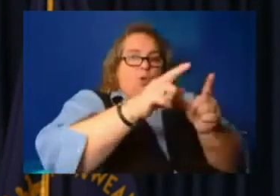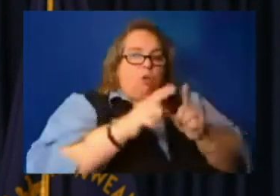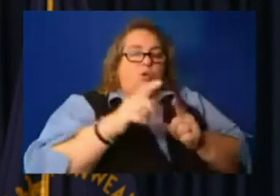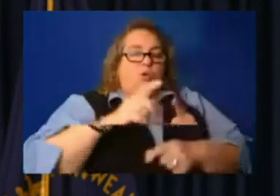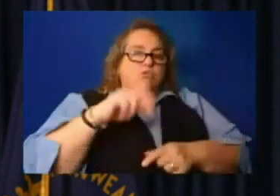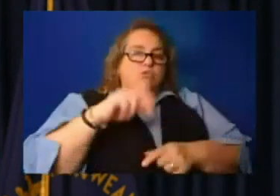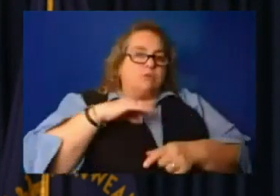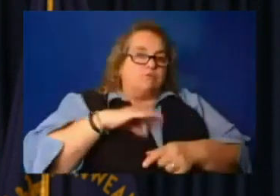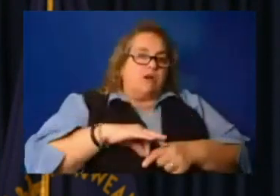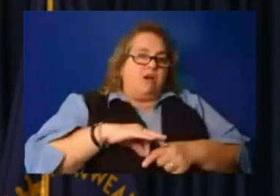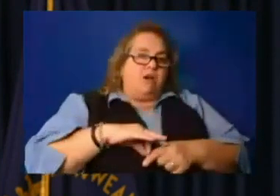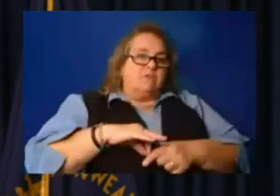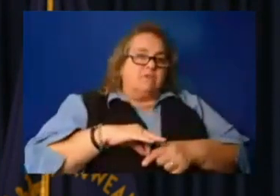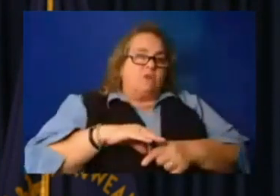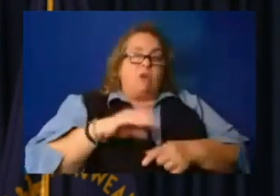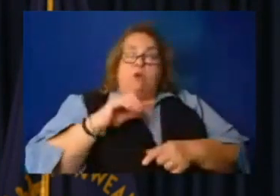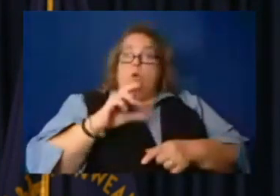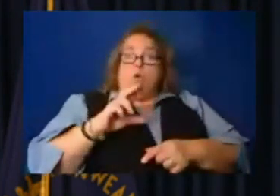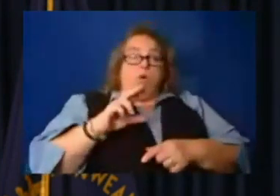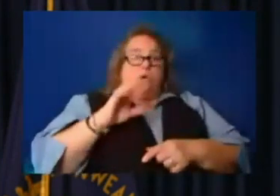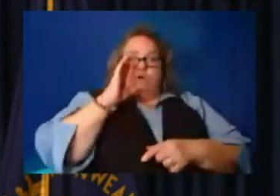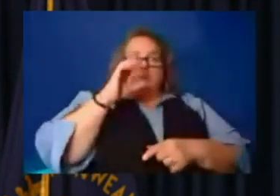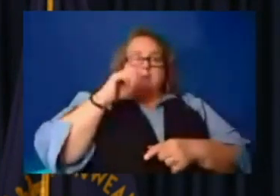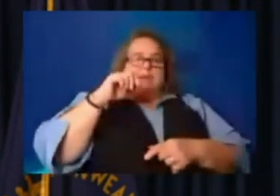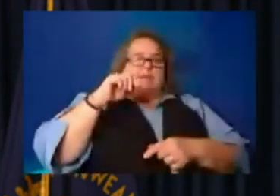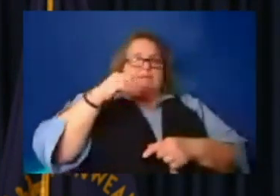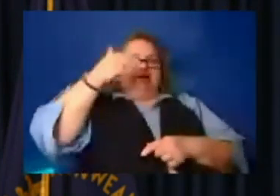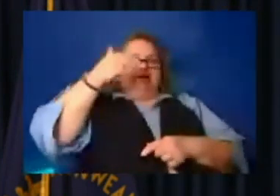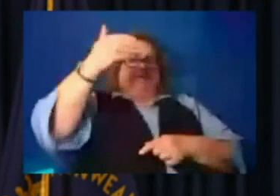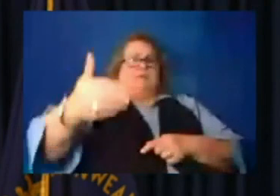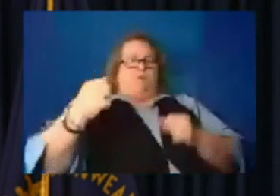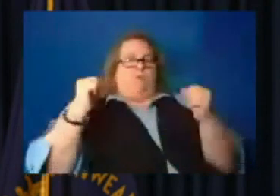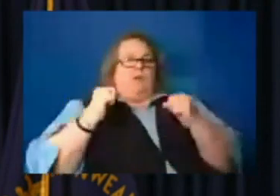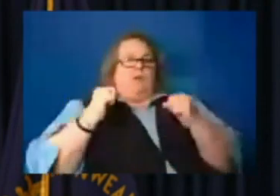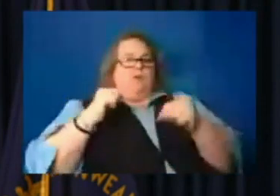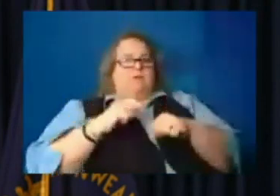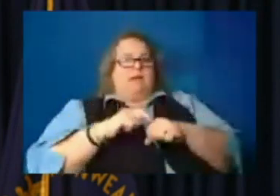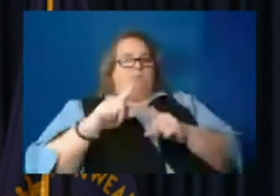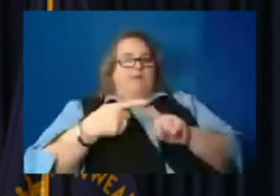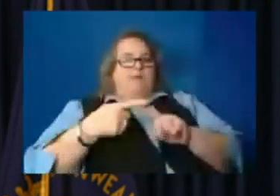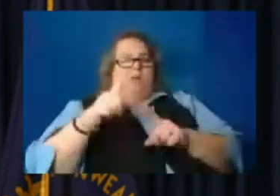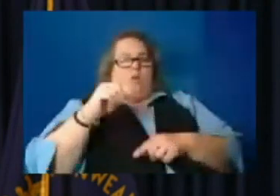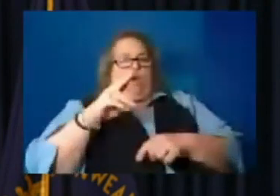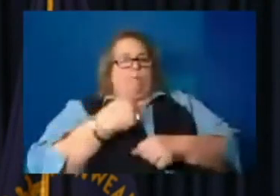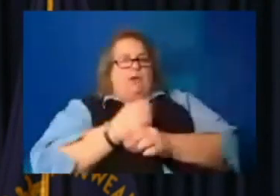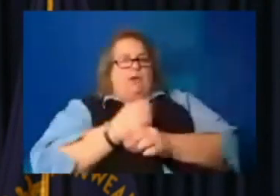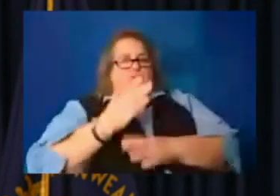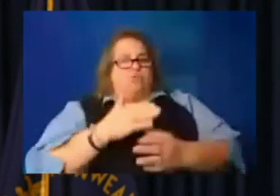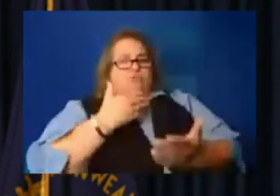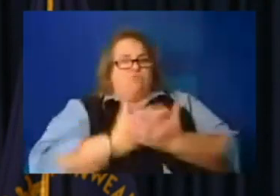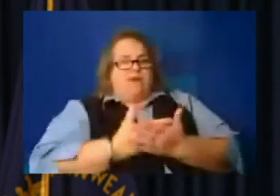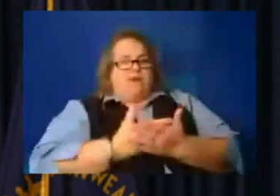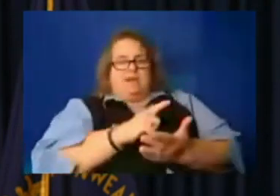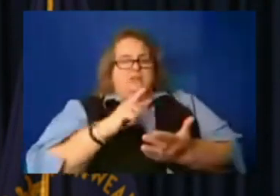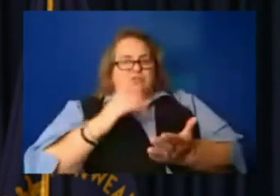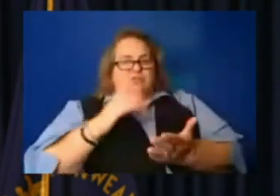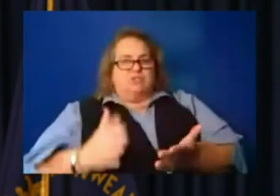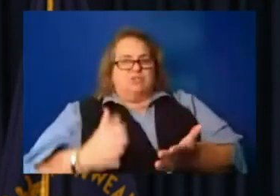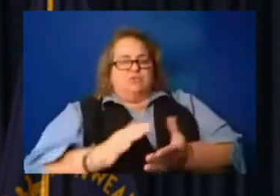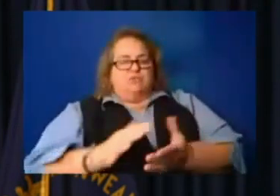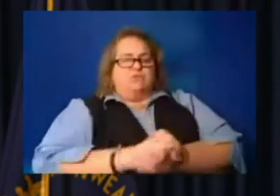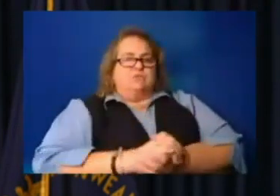it's not going to be until this winter six months from now lawmakers come back in and could help craft such a package. Thank you, sir.